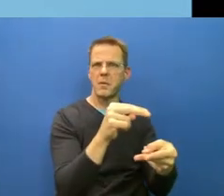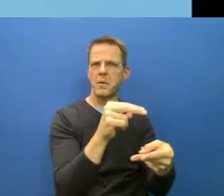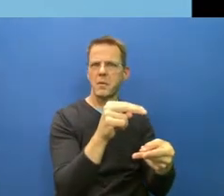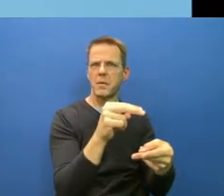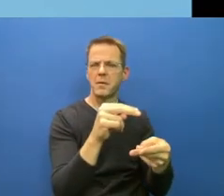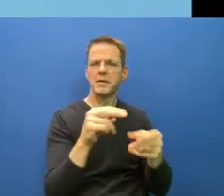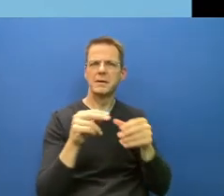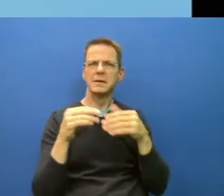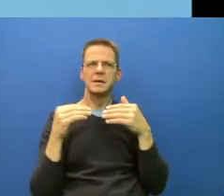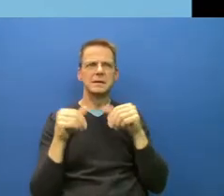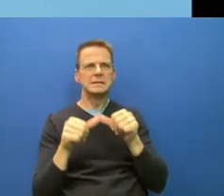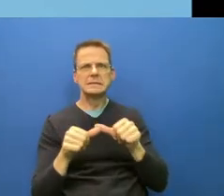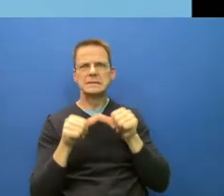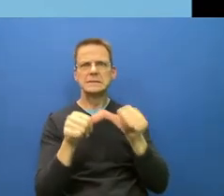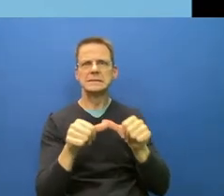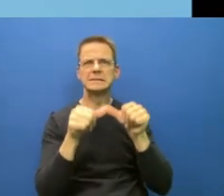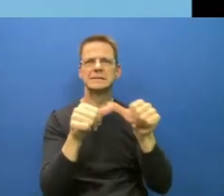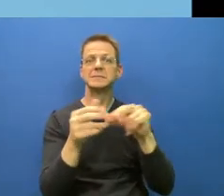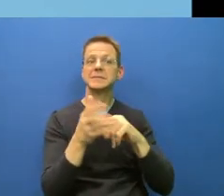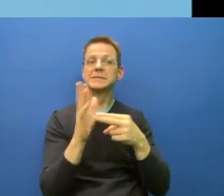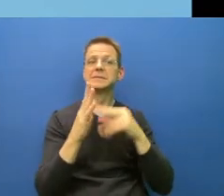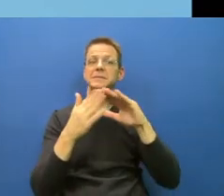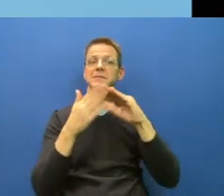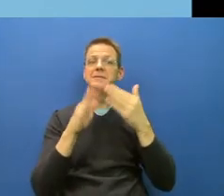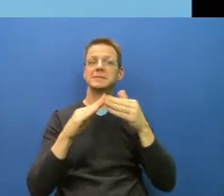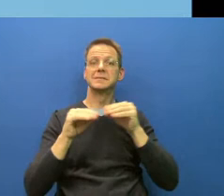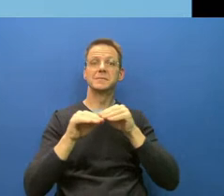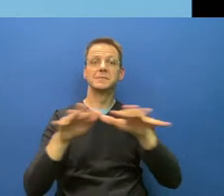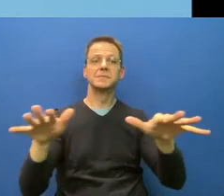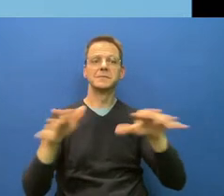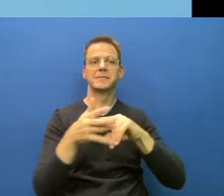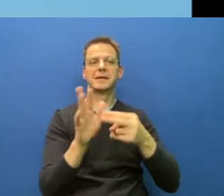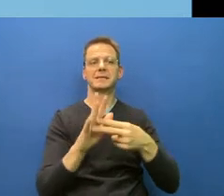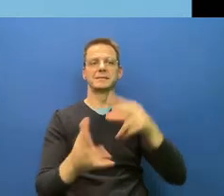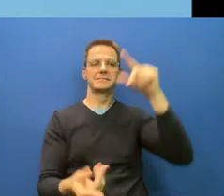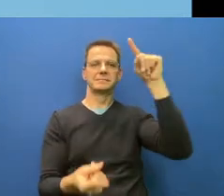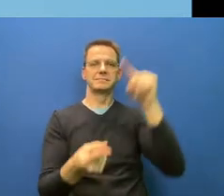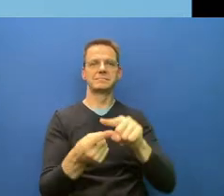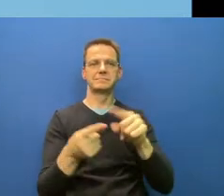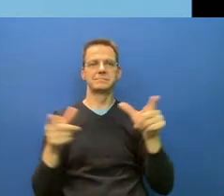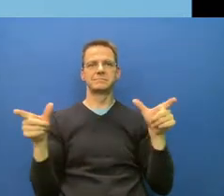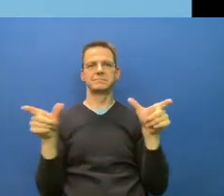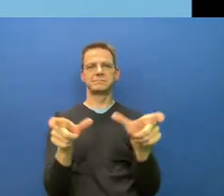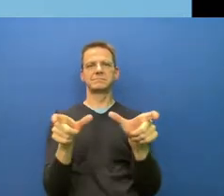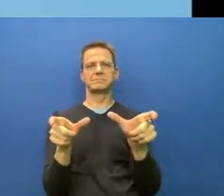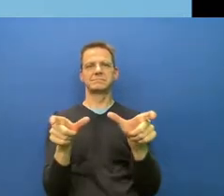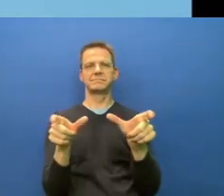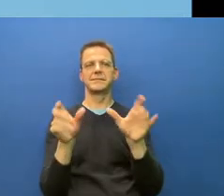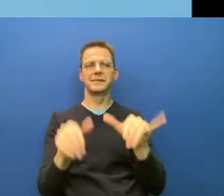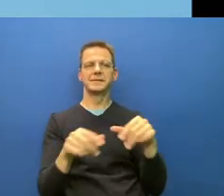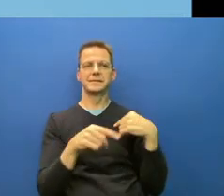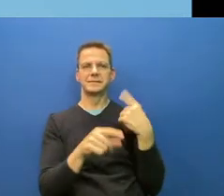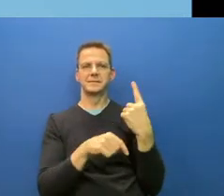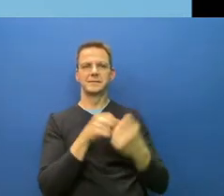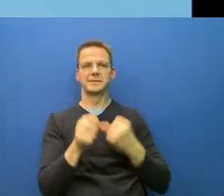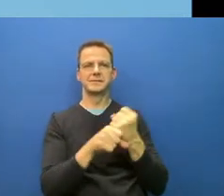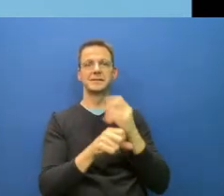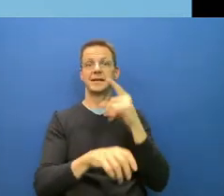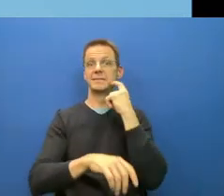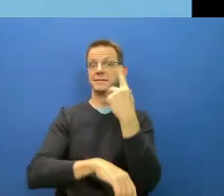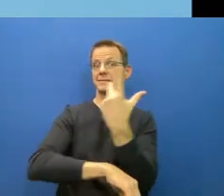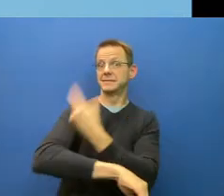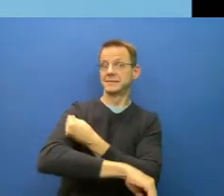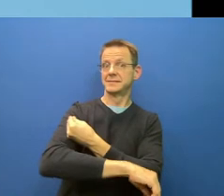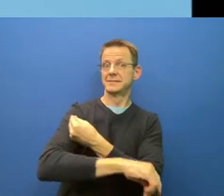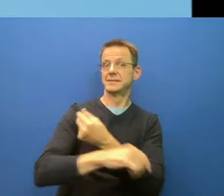Back, back then, more than a year ago, if we would have vaccines and combine them with public health measures, then we could have this green line and stop